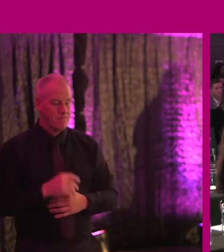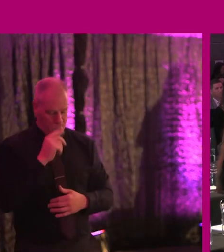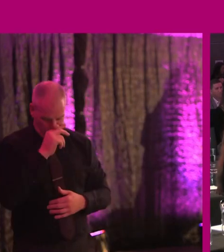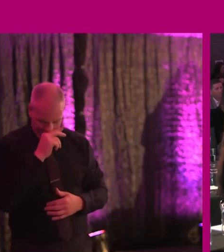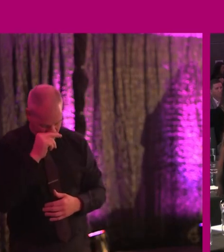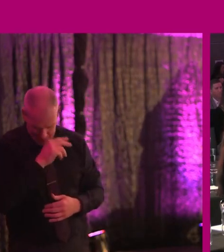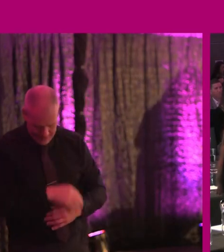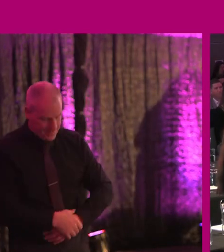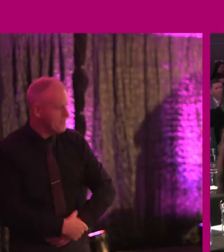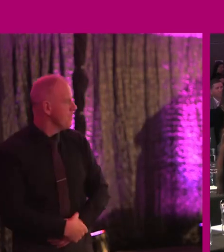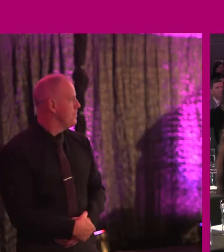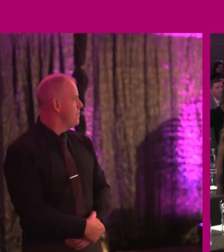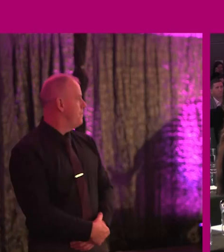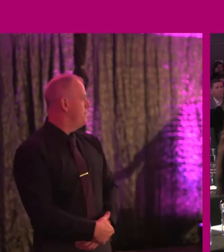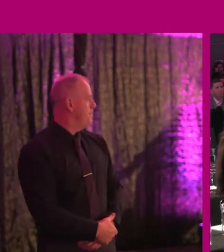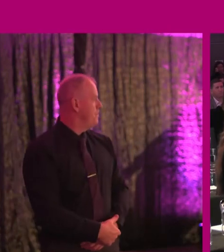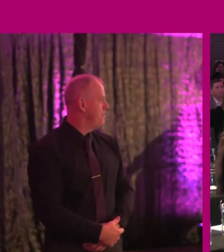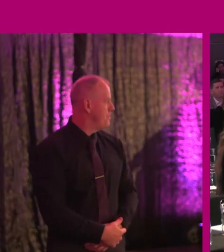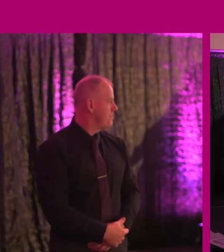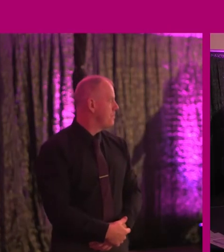Thank you so much. I'm going to get you to.